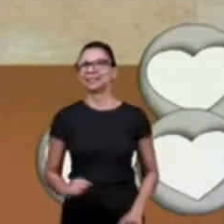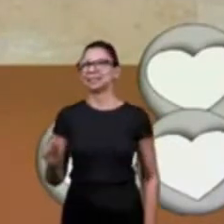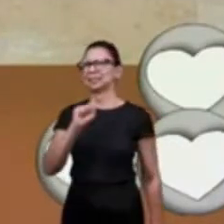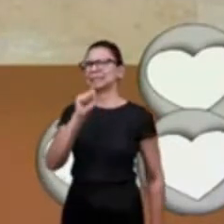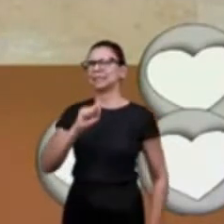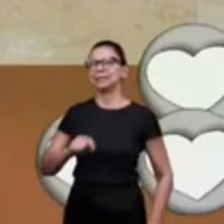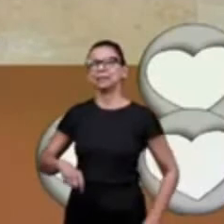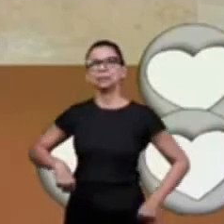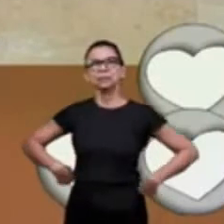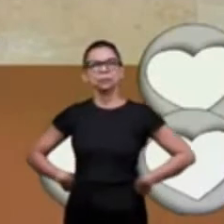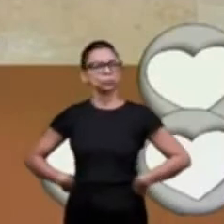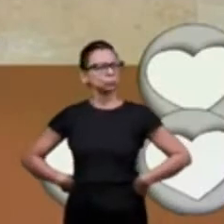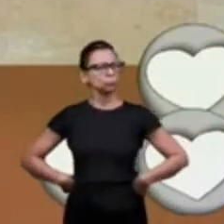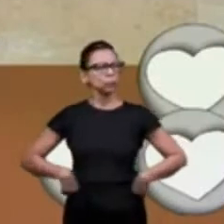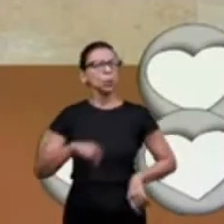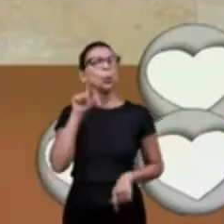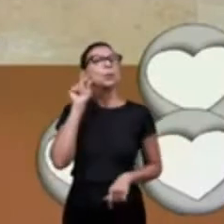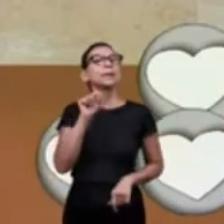secret